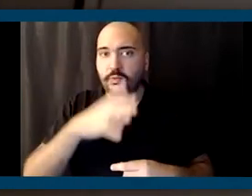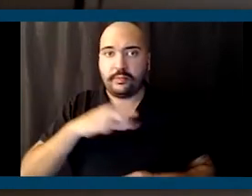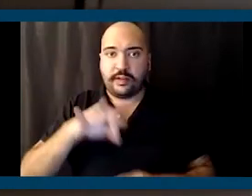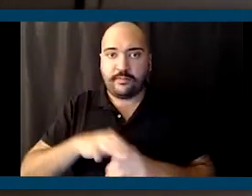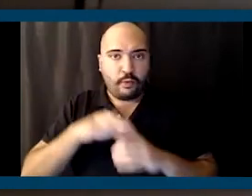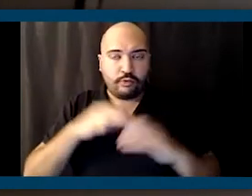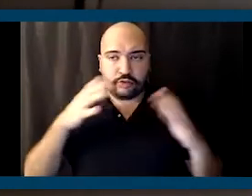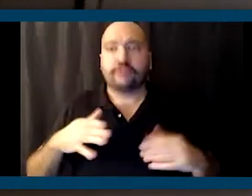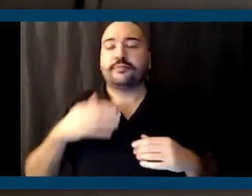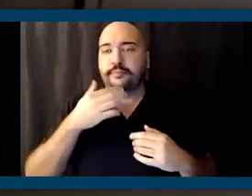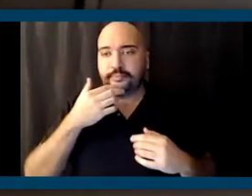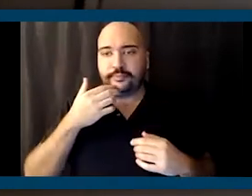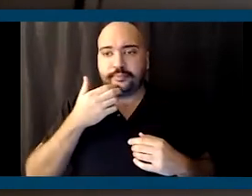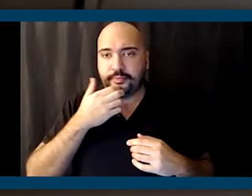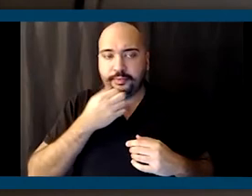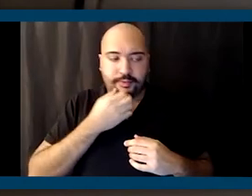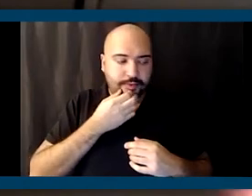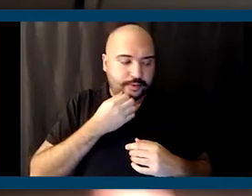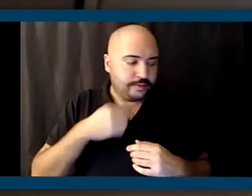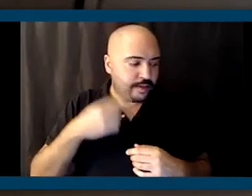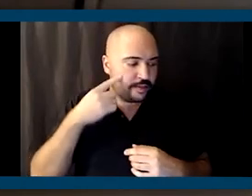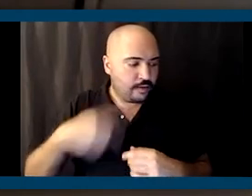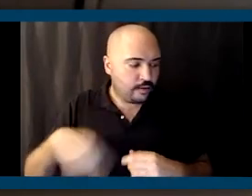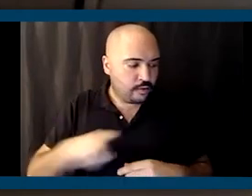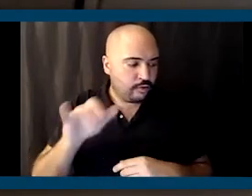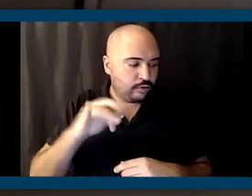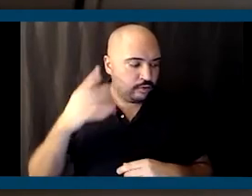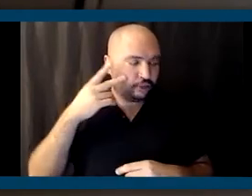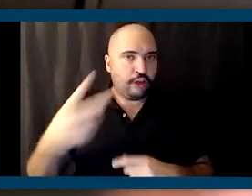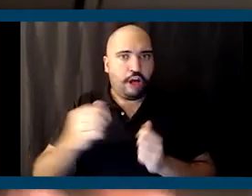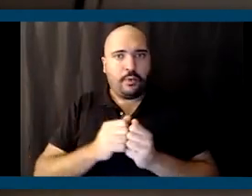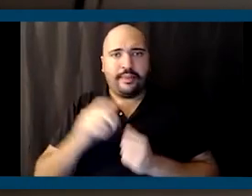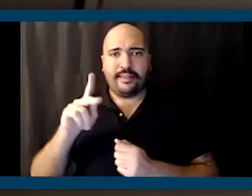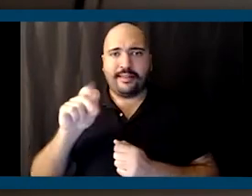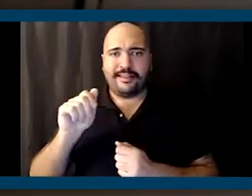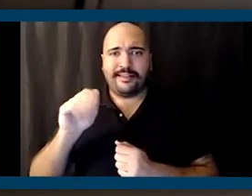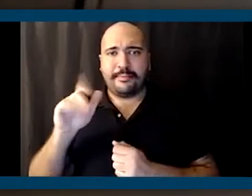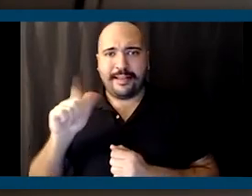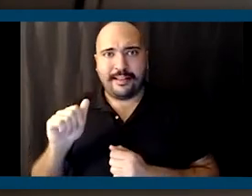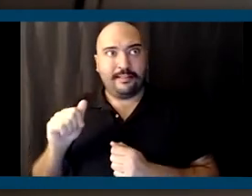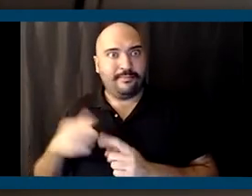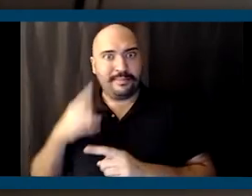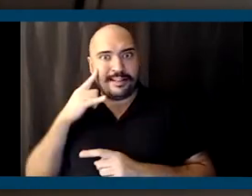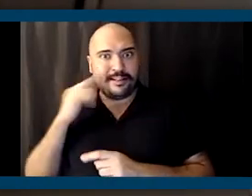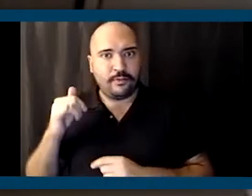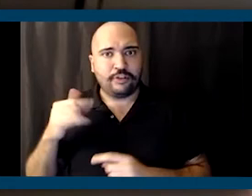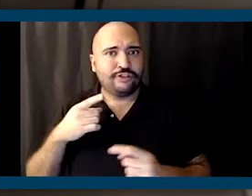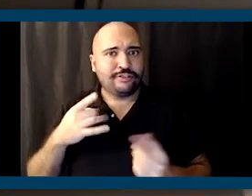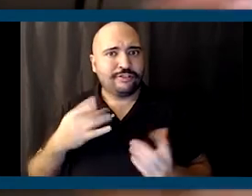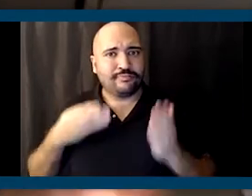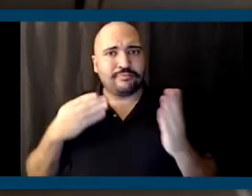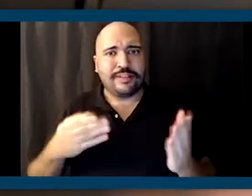And I think he also saw in Kamala as a veteran to California. She did bring a very